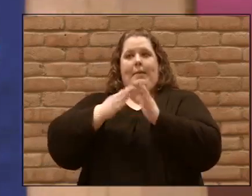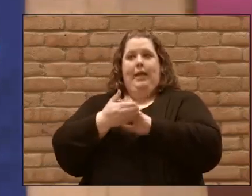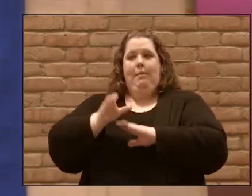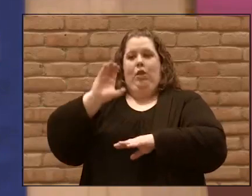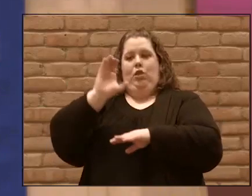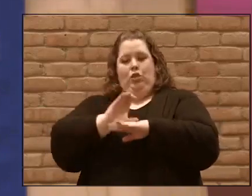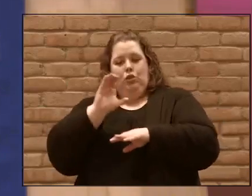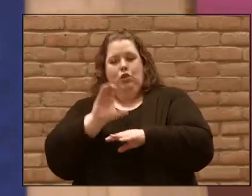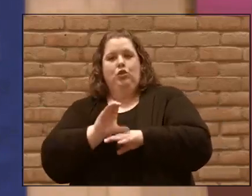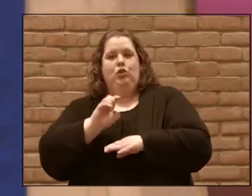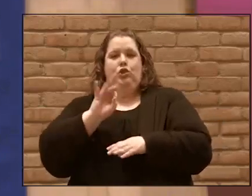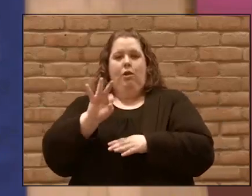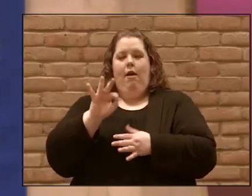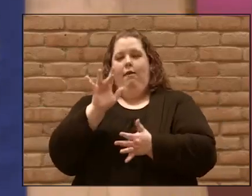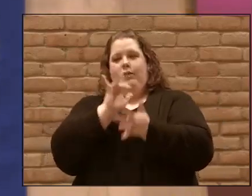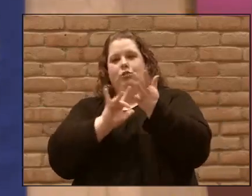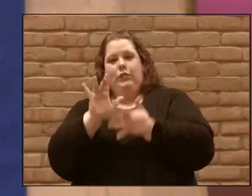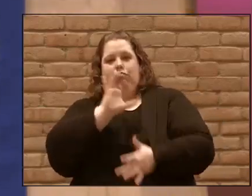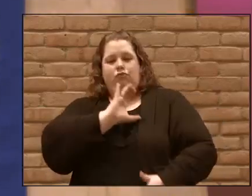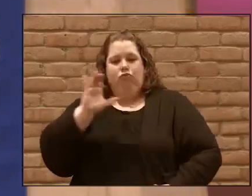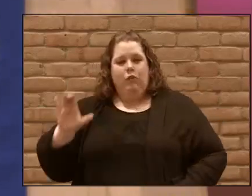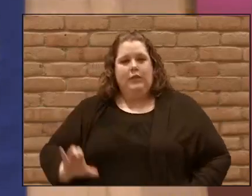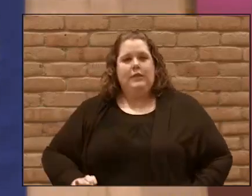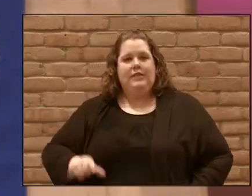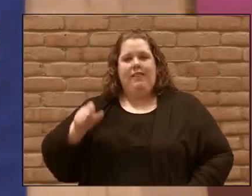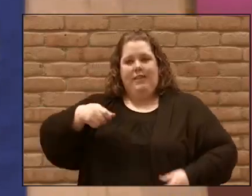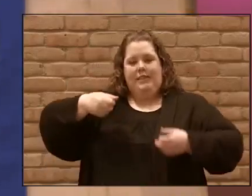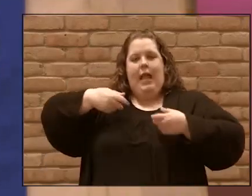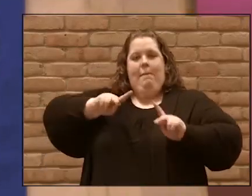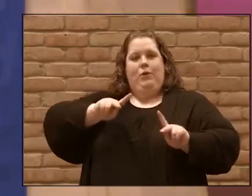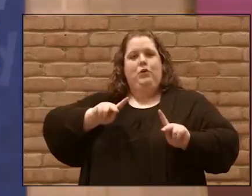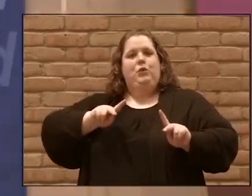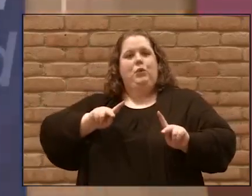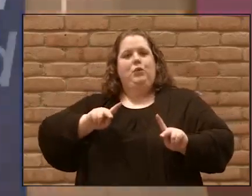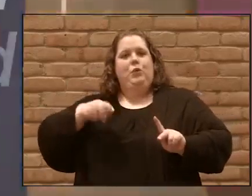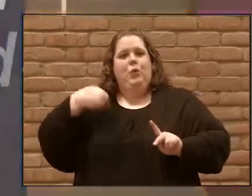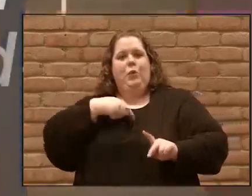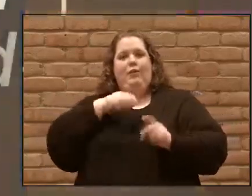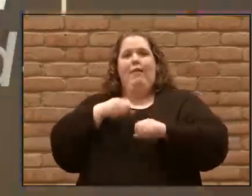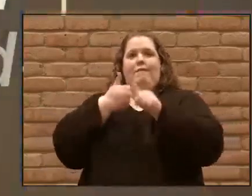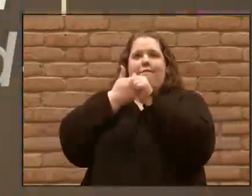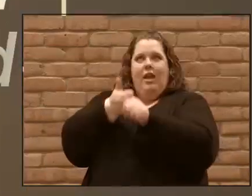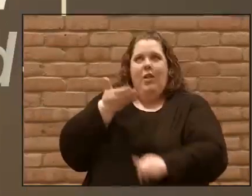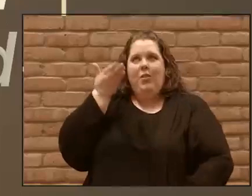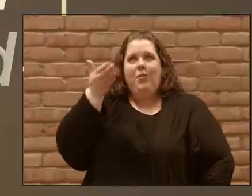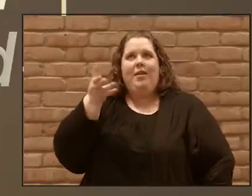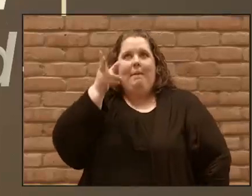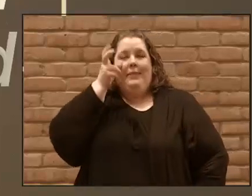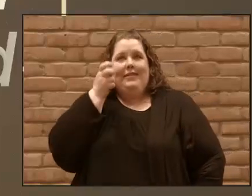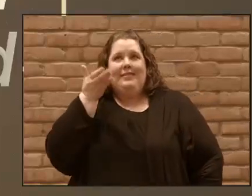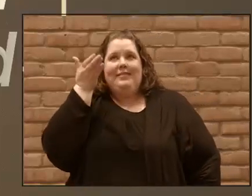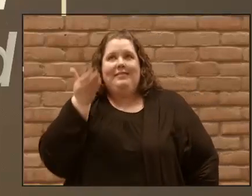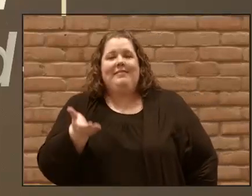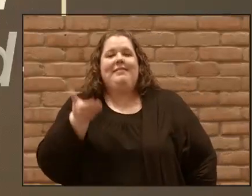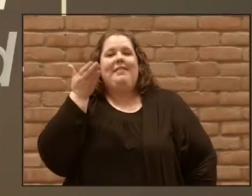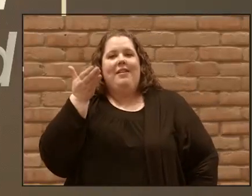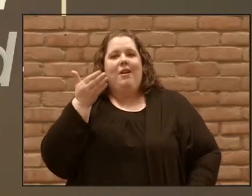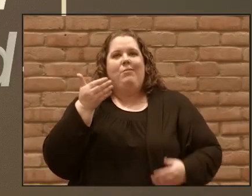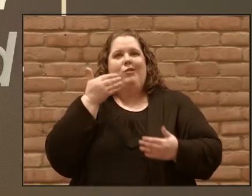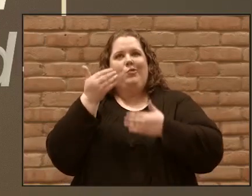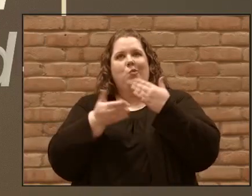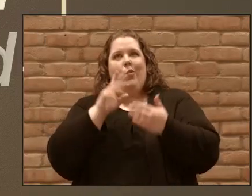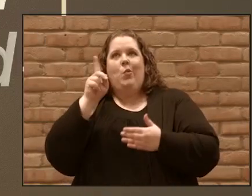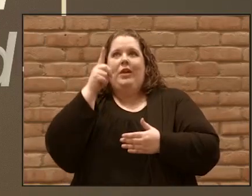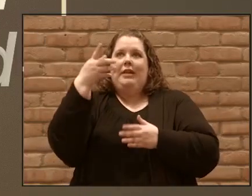Jesus Christ today the opportunity that we have to follow to listen to Jesus and to go where he calls us because